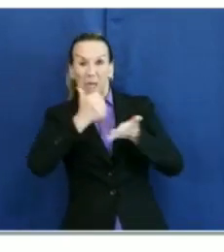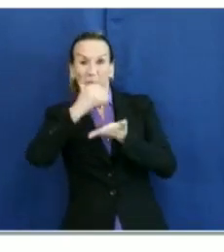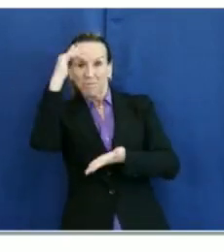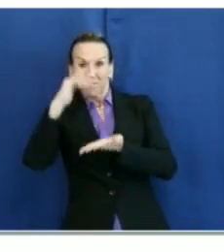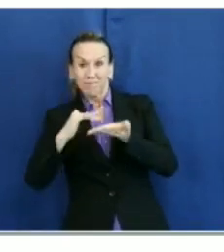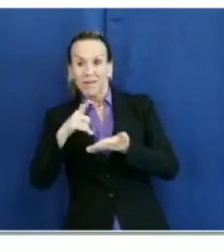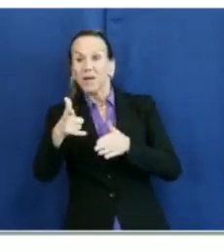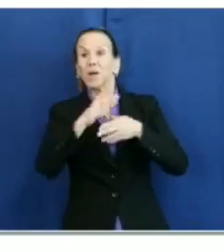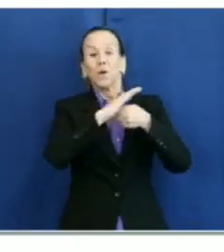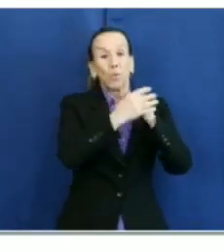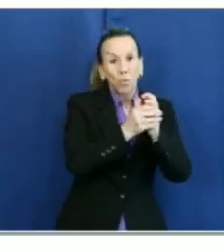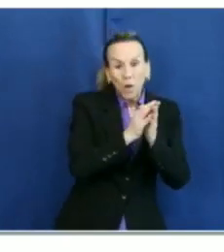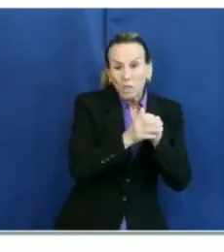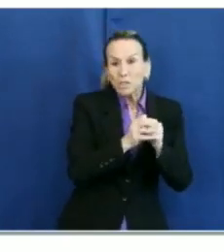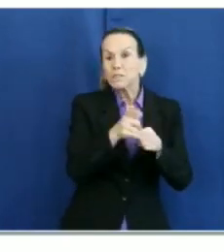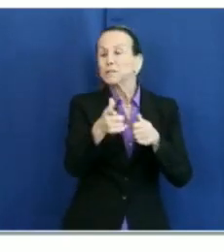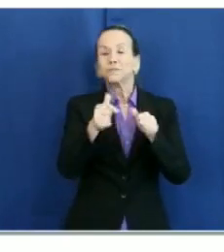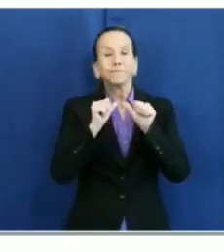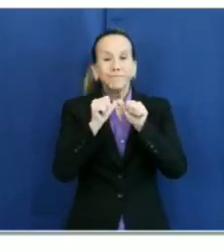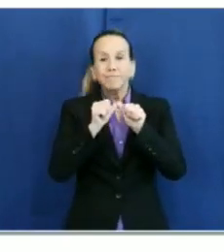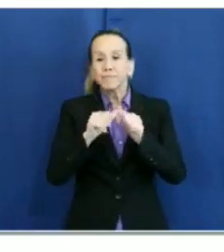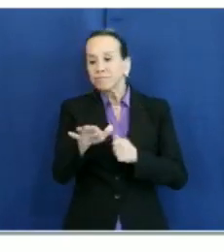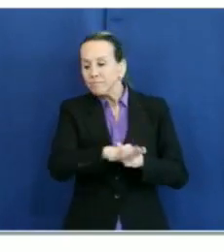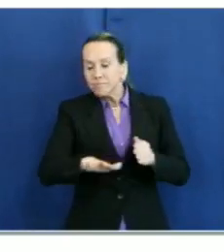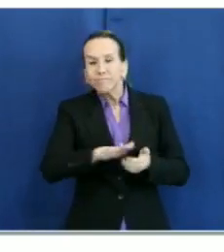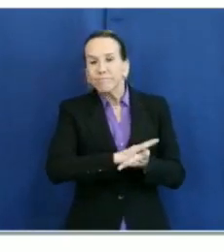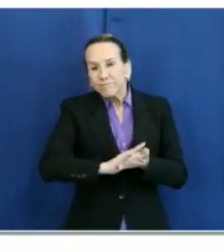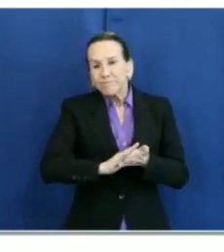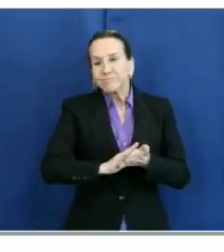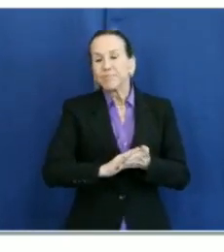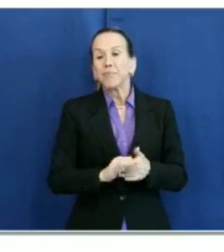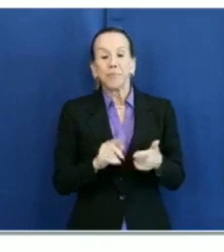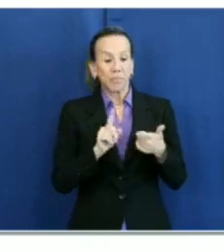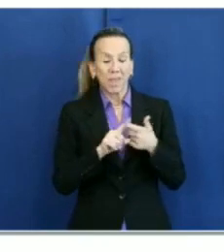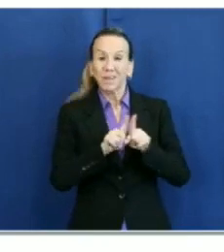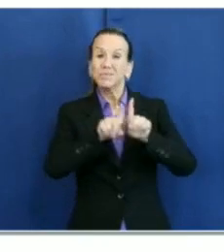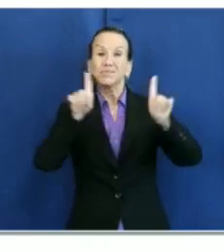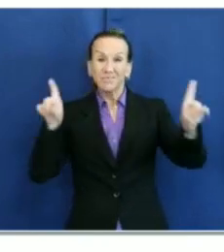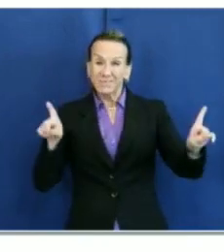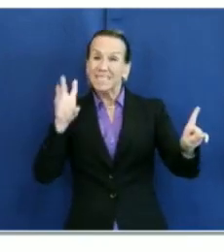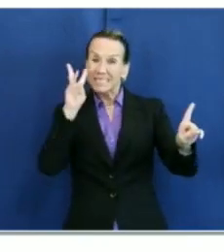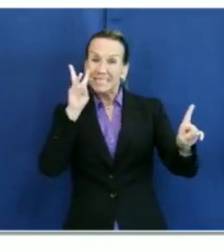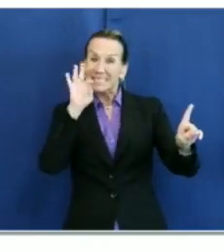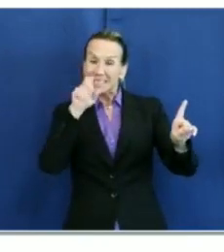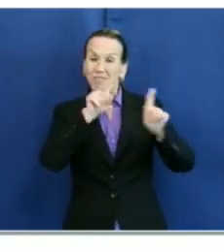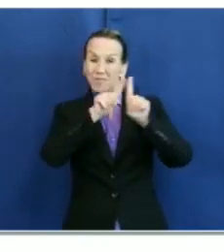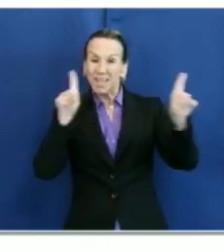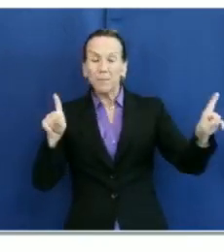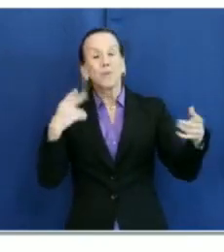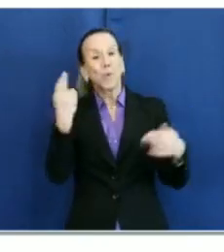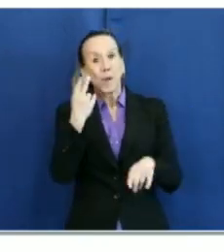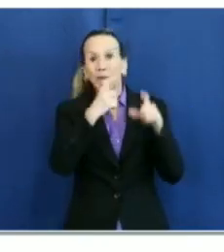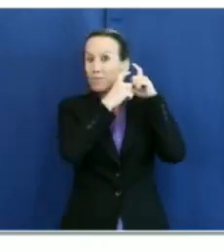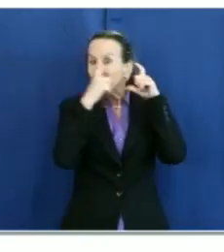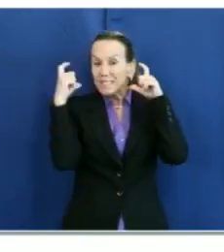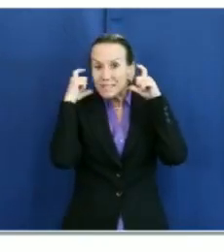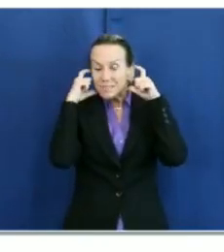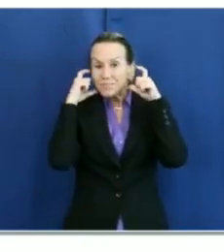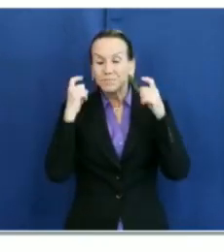hands and promoting frequent sanitation practices, staying six feet apart from others, wearing a face covering,